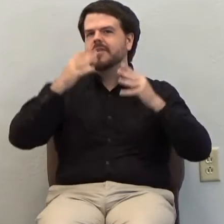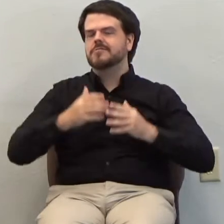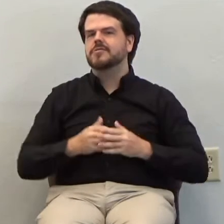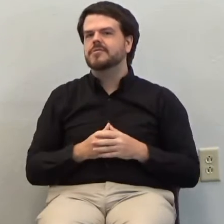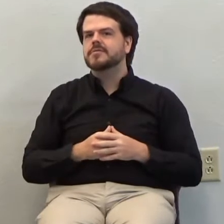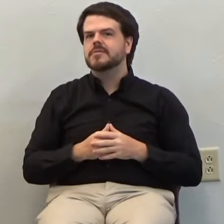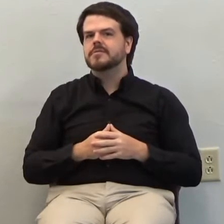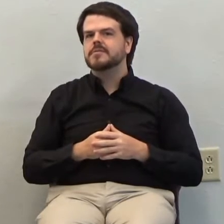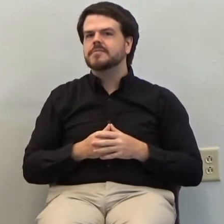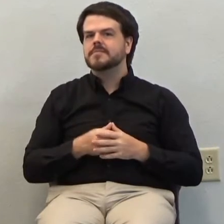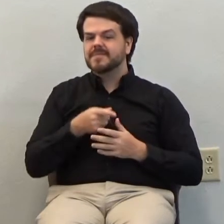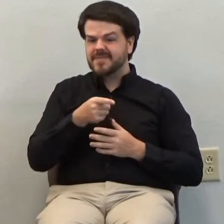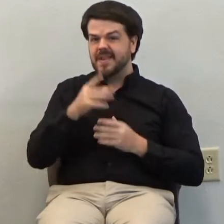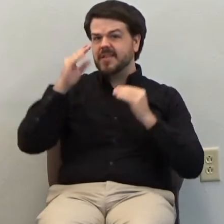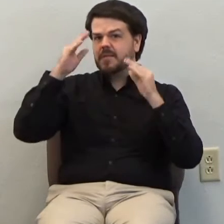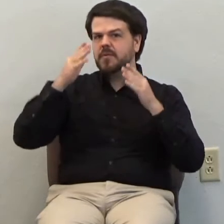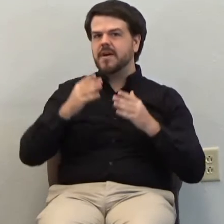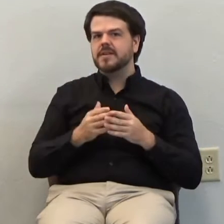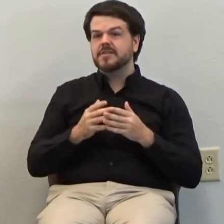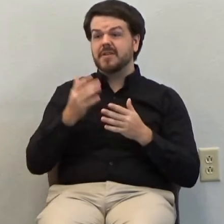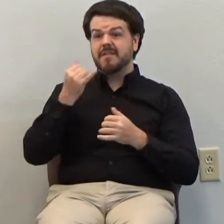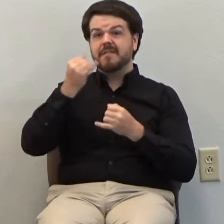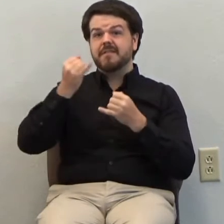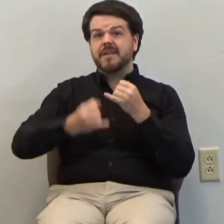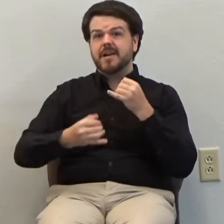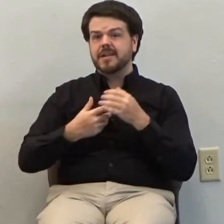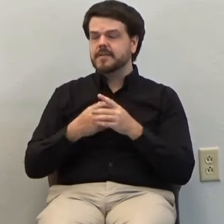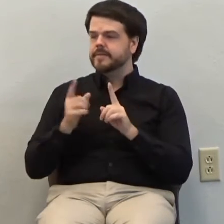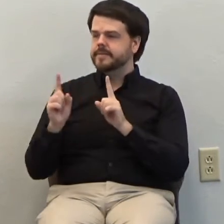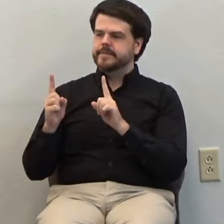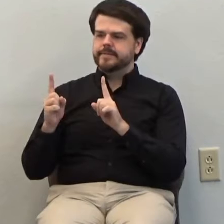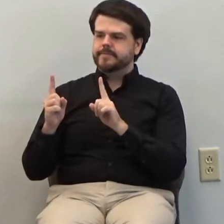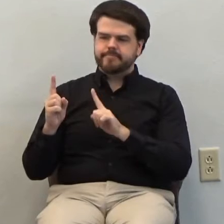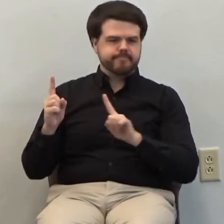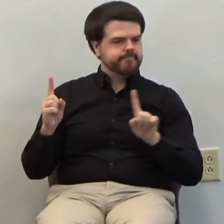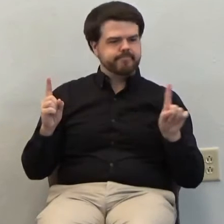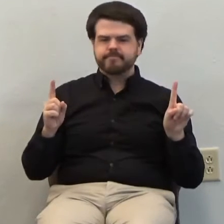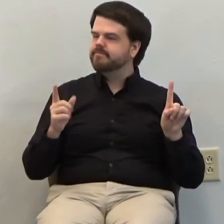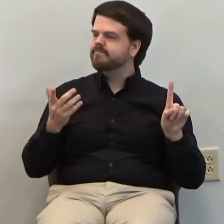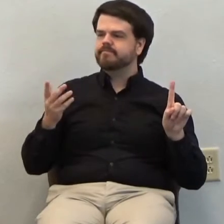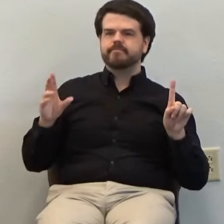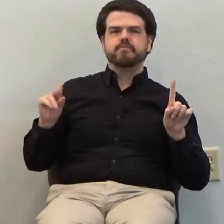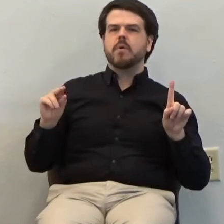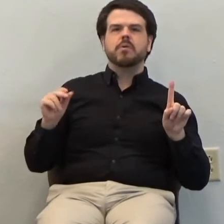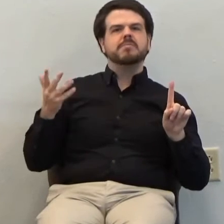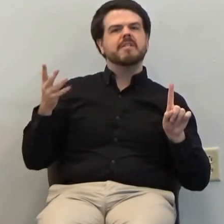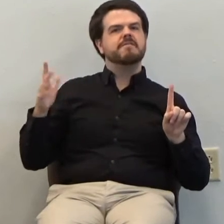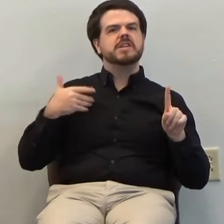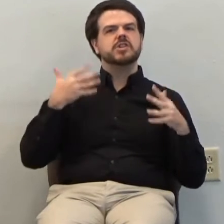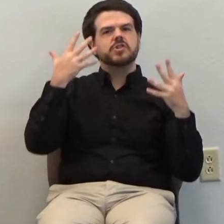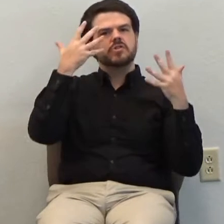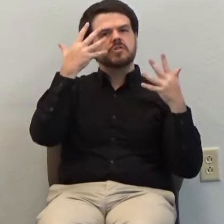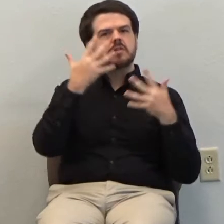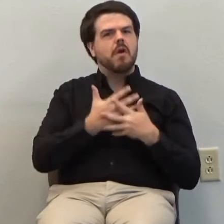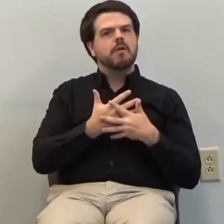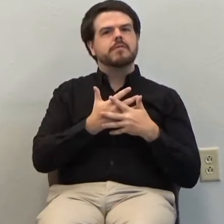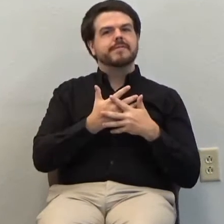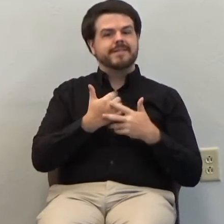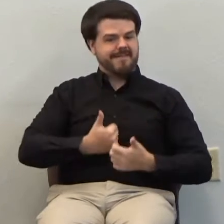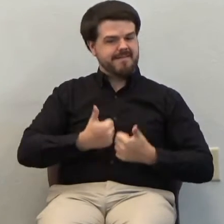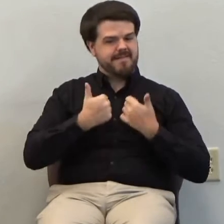The college professor finally walked out the door and said, no, there's nothing but darkness. Life is meaningless.